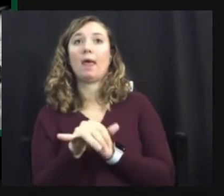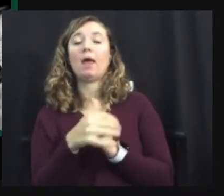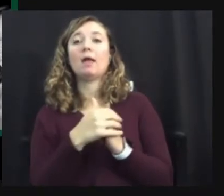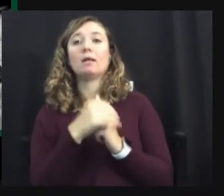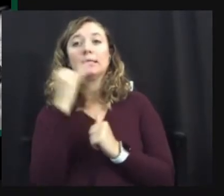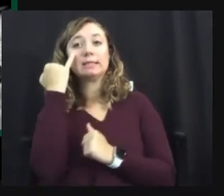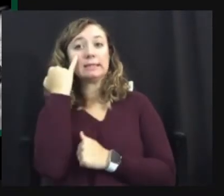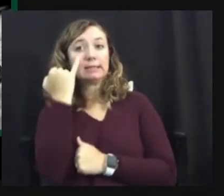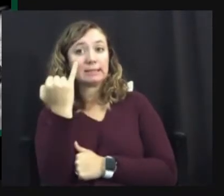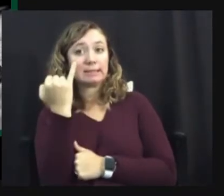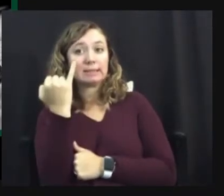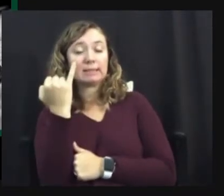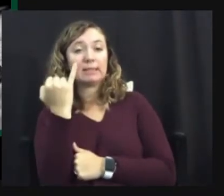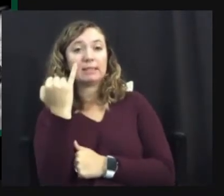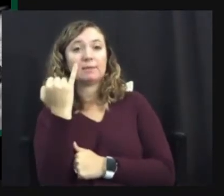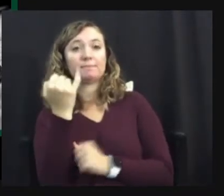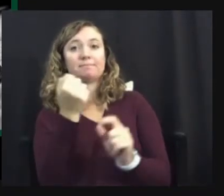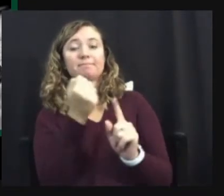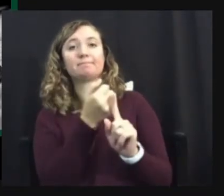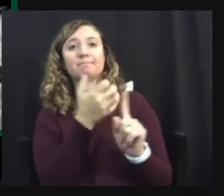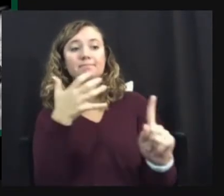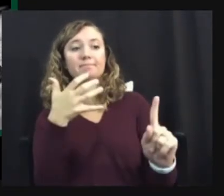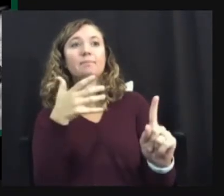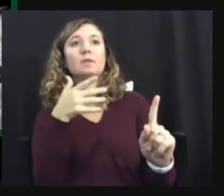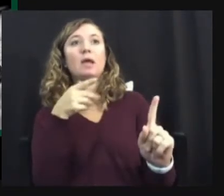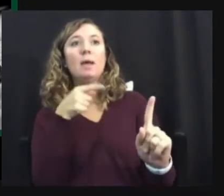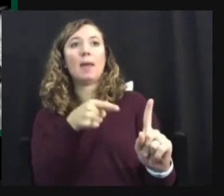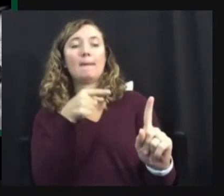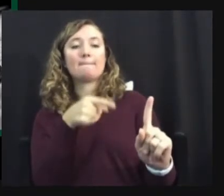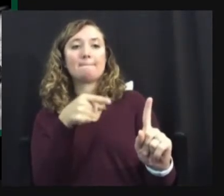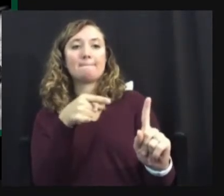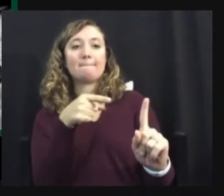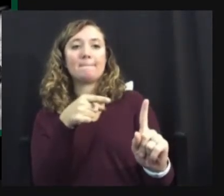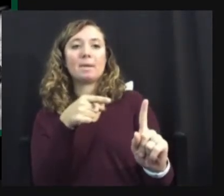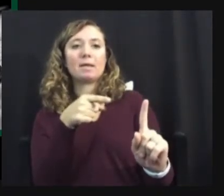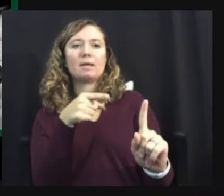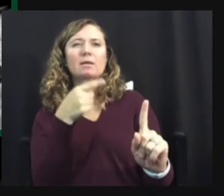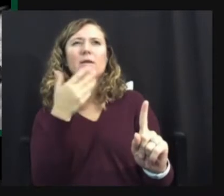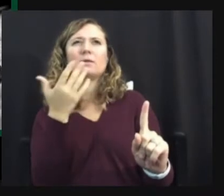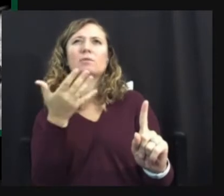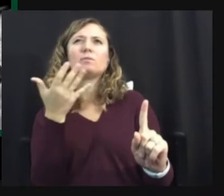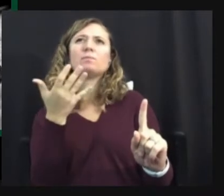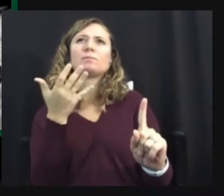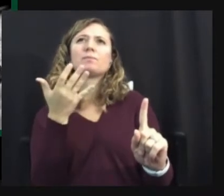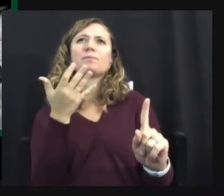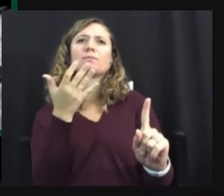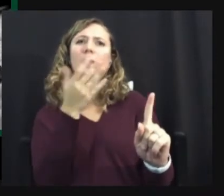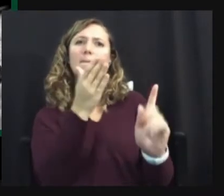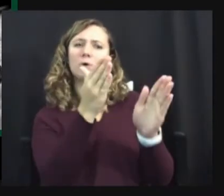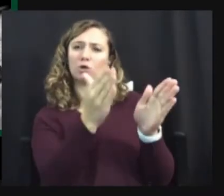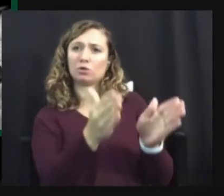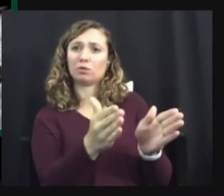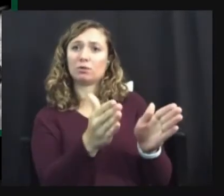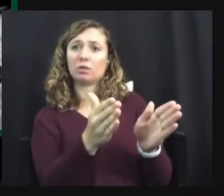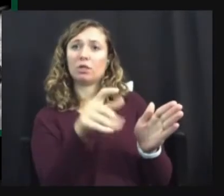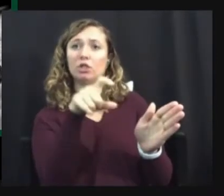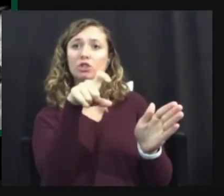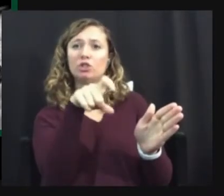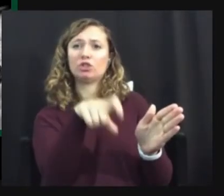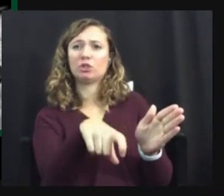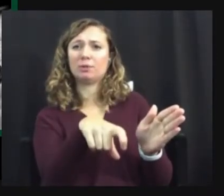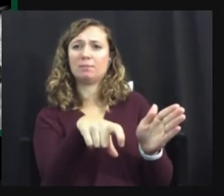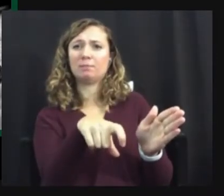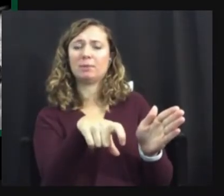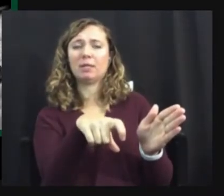idea of the pathology paradigm is that, you know, that there's a person who should be sort of